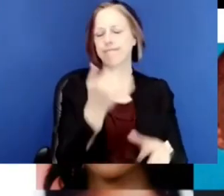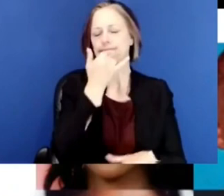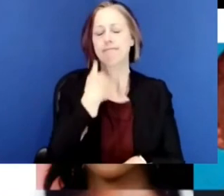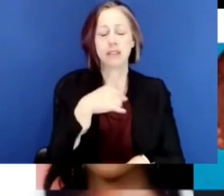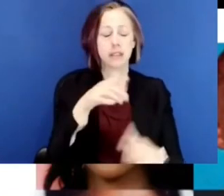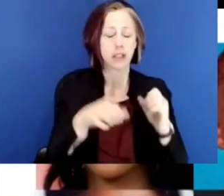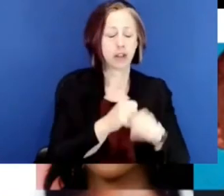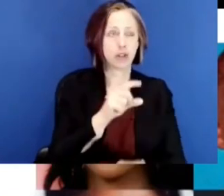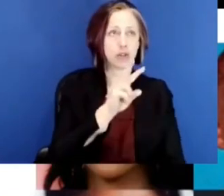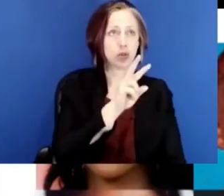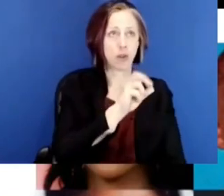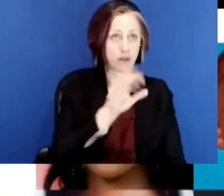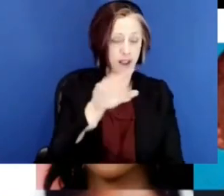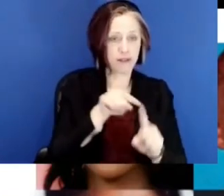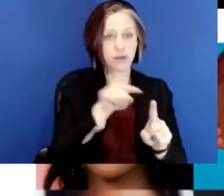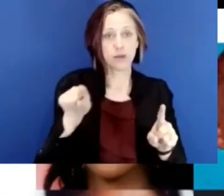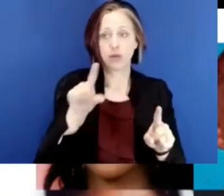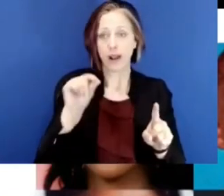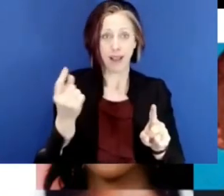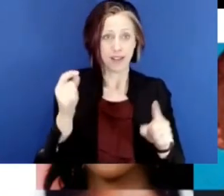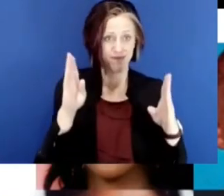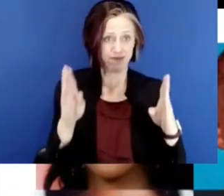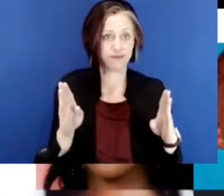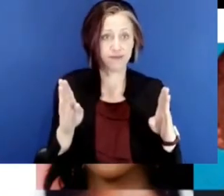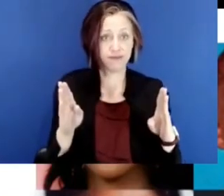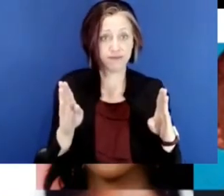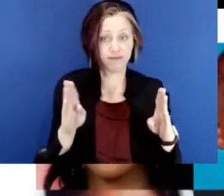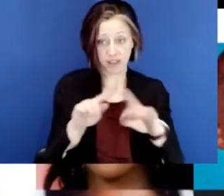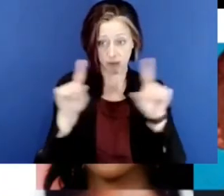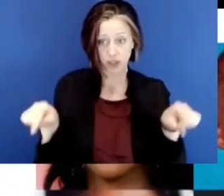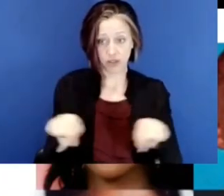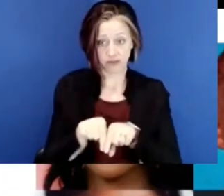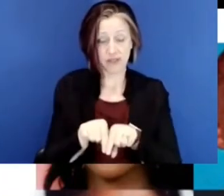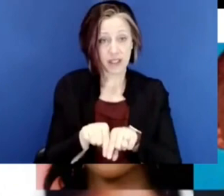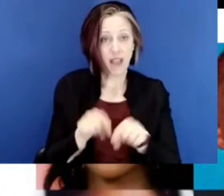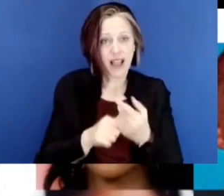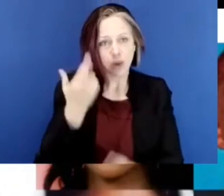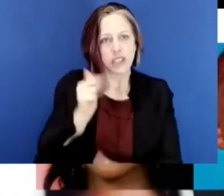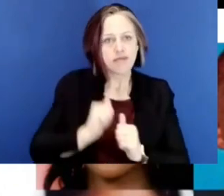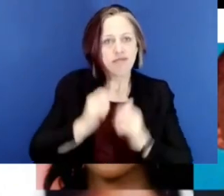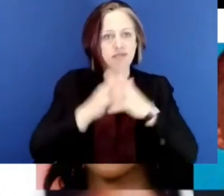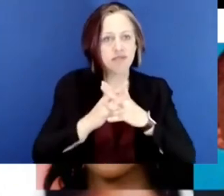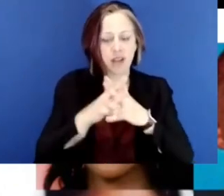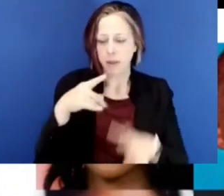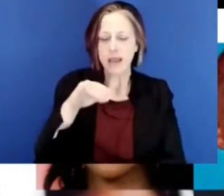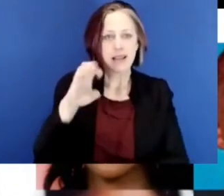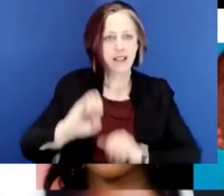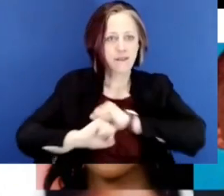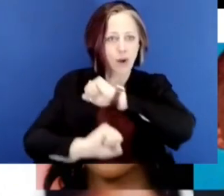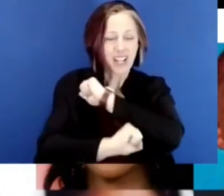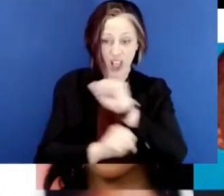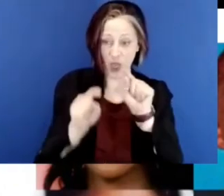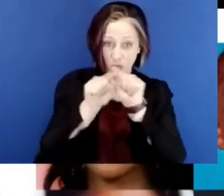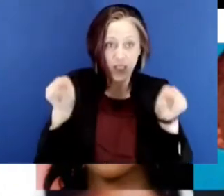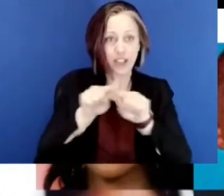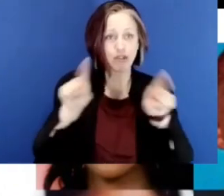Um, uh, screen here is showing, um, a number of the children who were murdered. In between 2000,